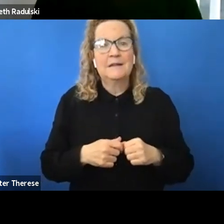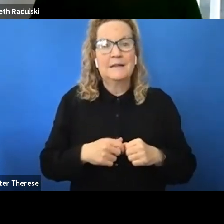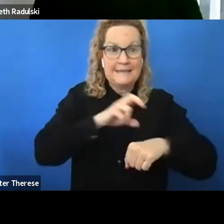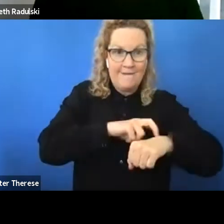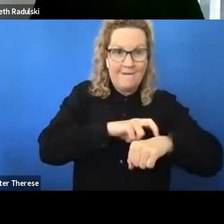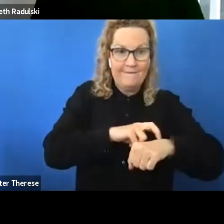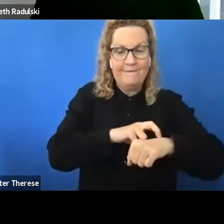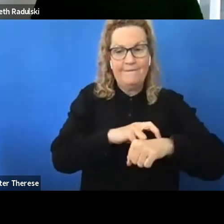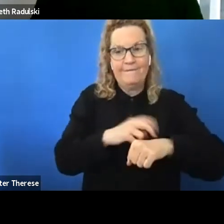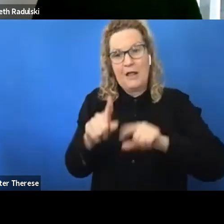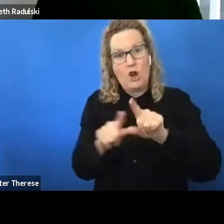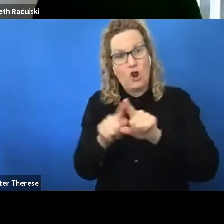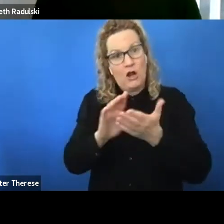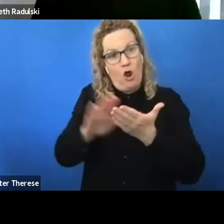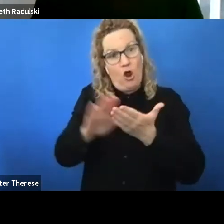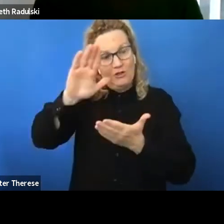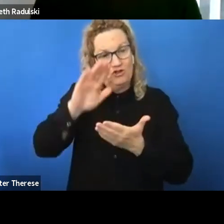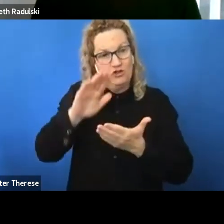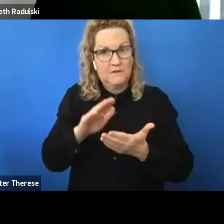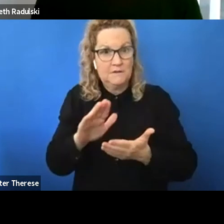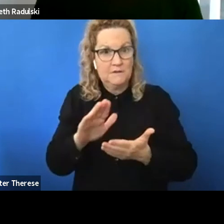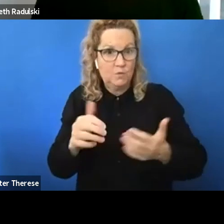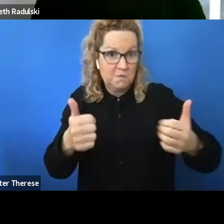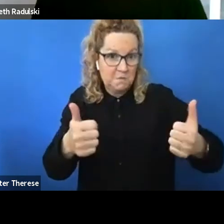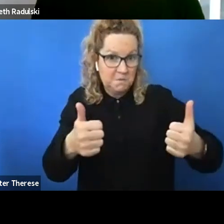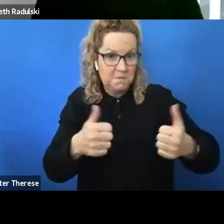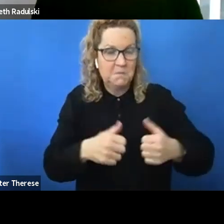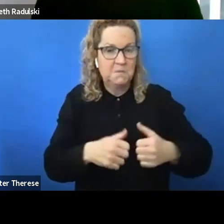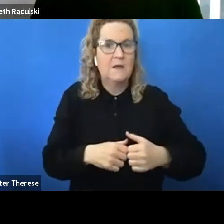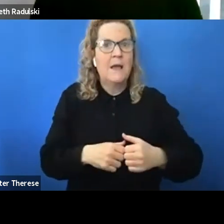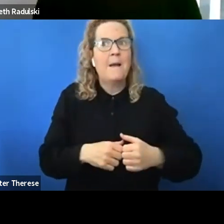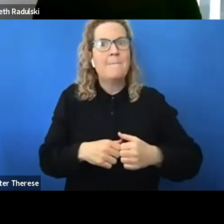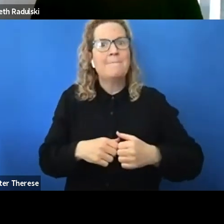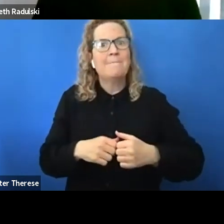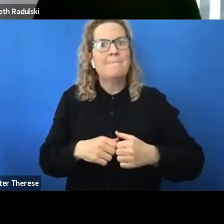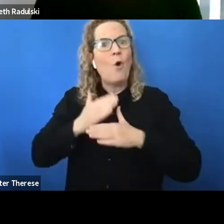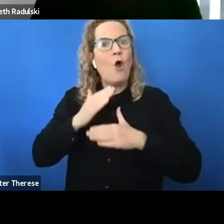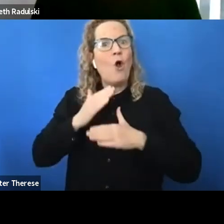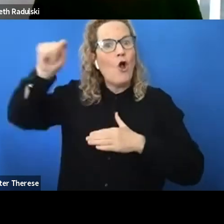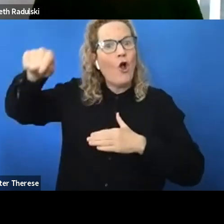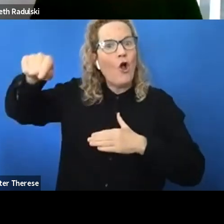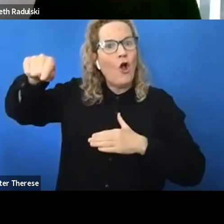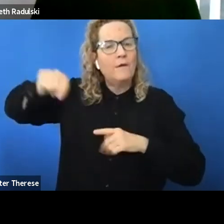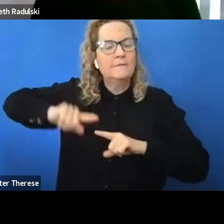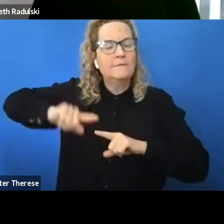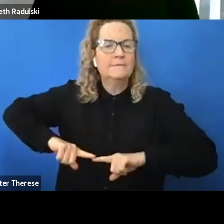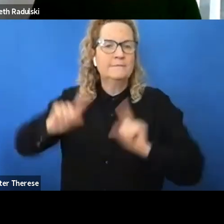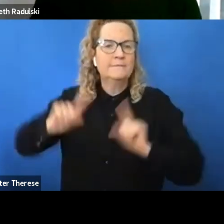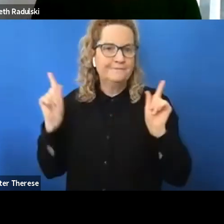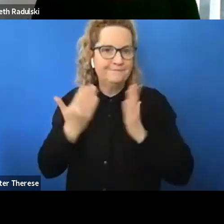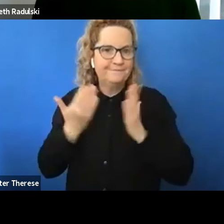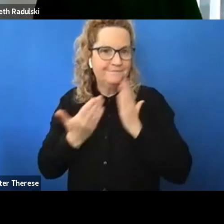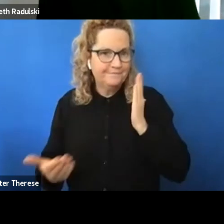all very well good but as soon as you're out in the workplace then it becomes a different issue and because